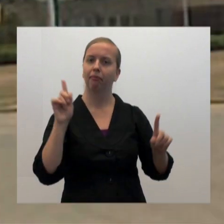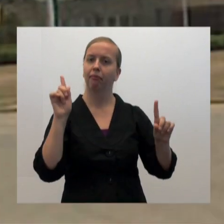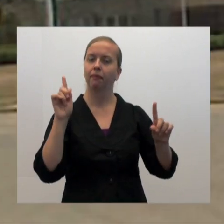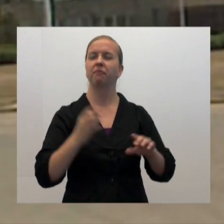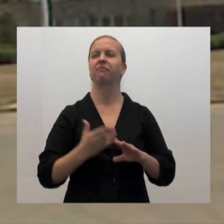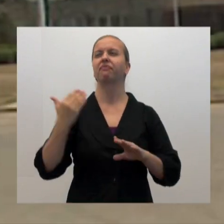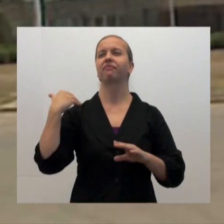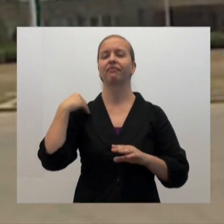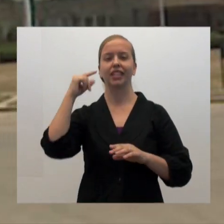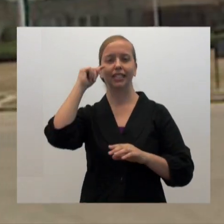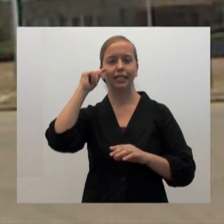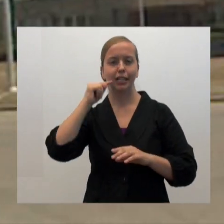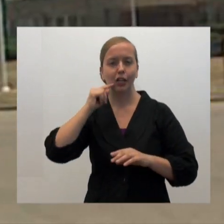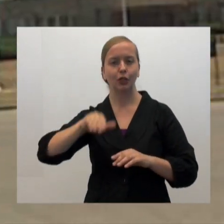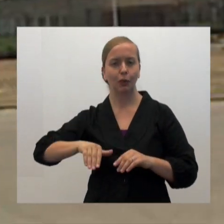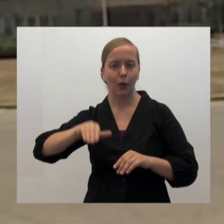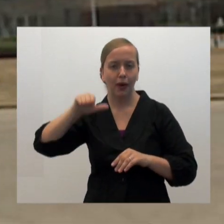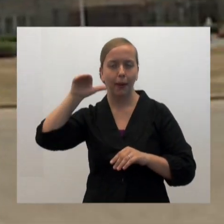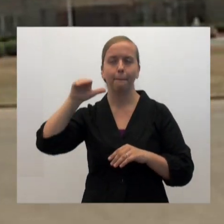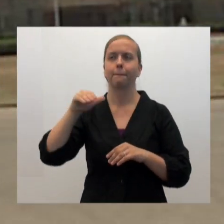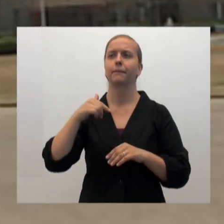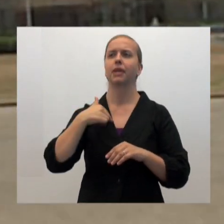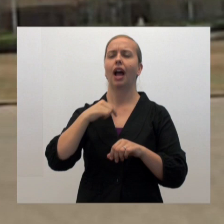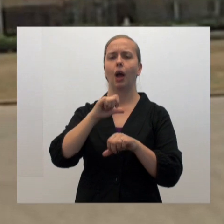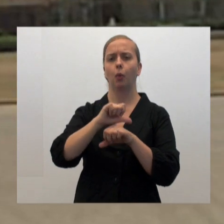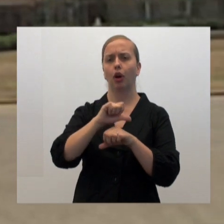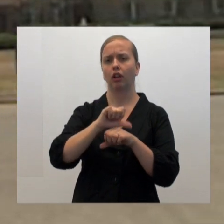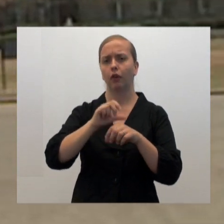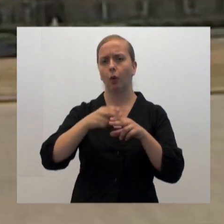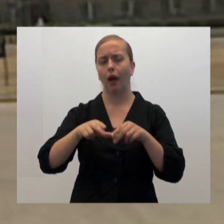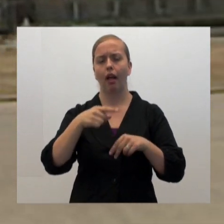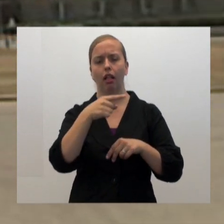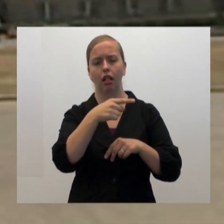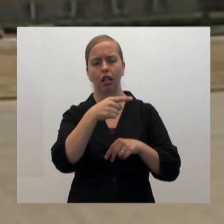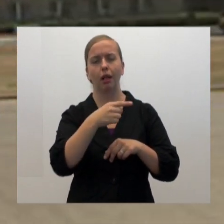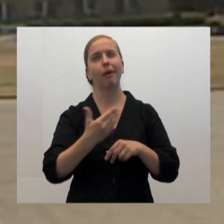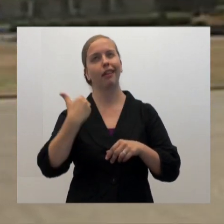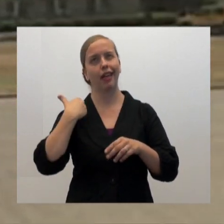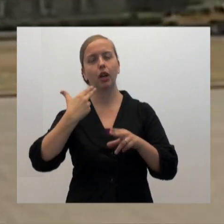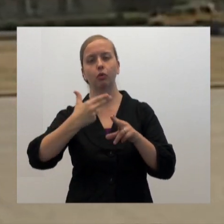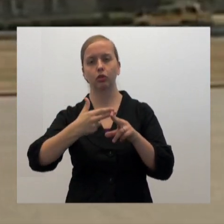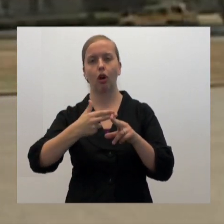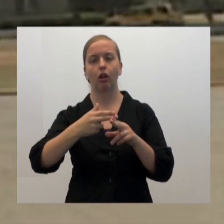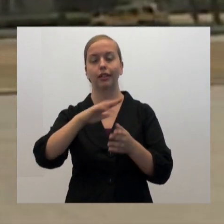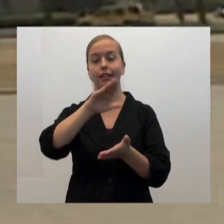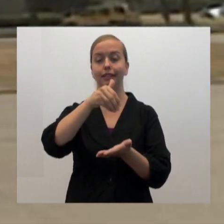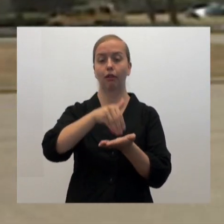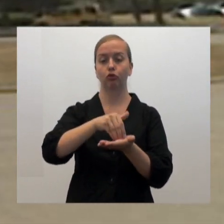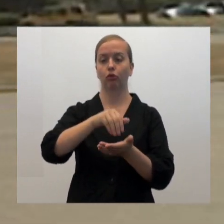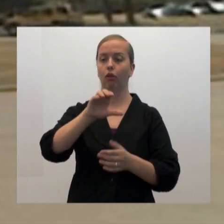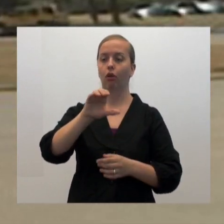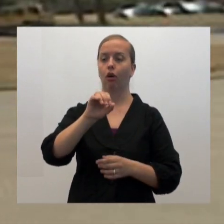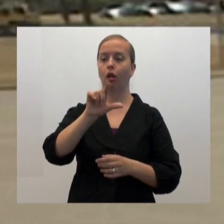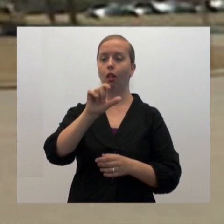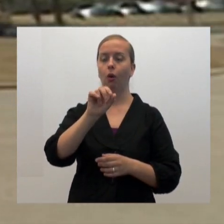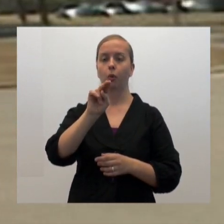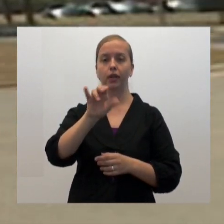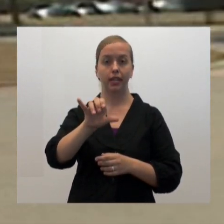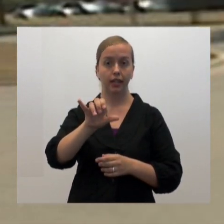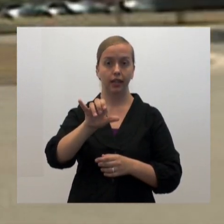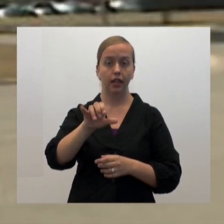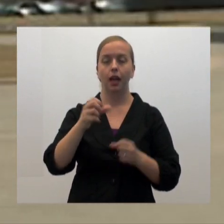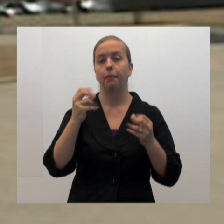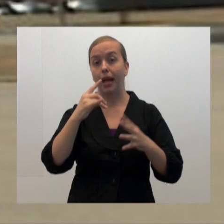and there. While I was a teenager, I did work for a while out at what then was called the Central Colony.